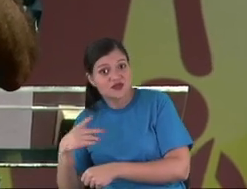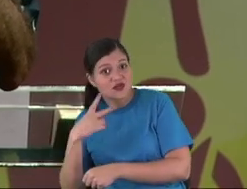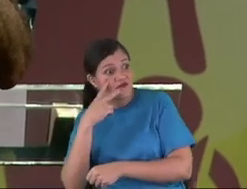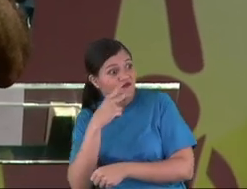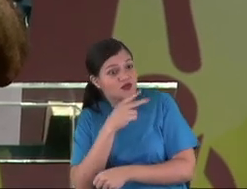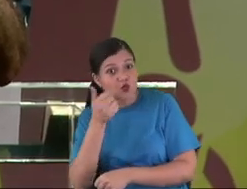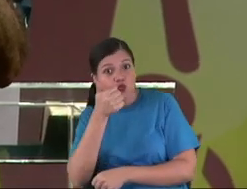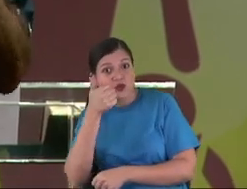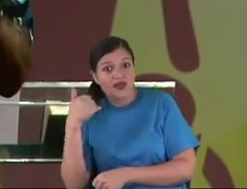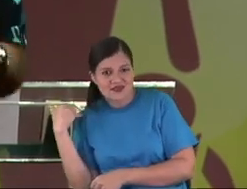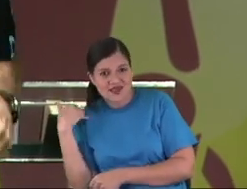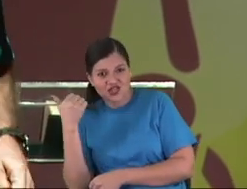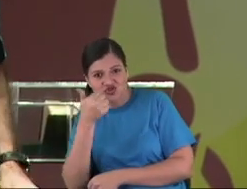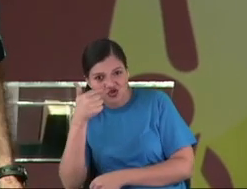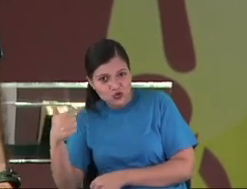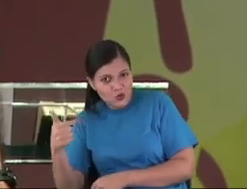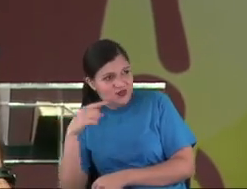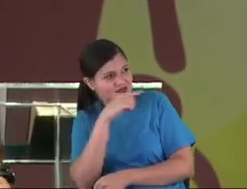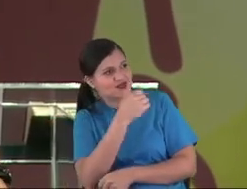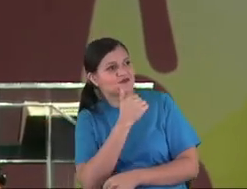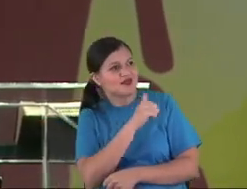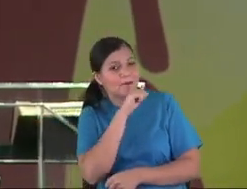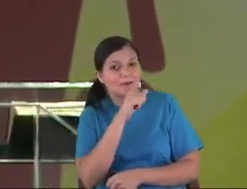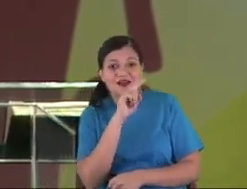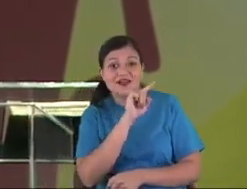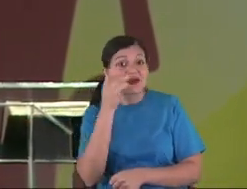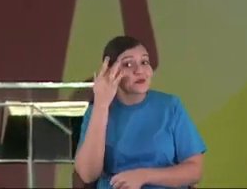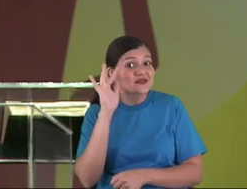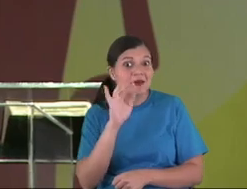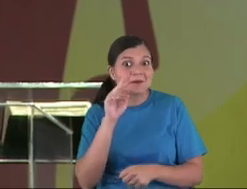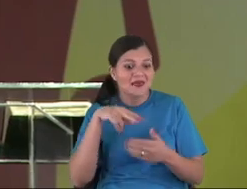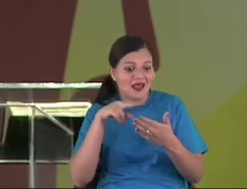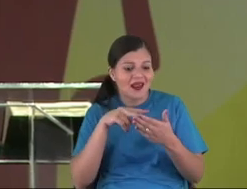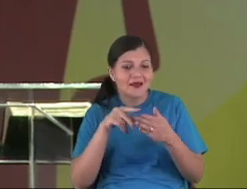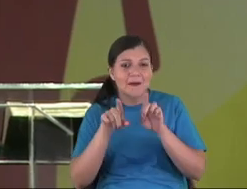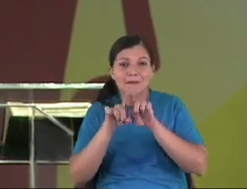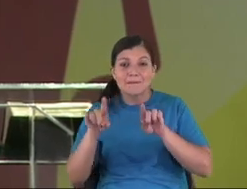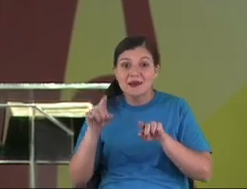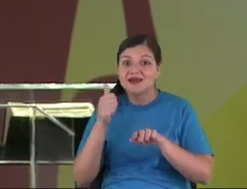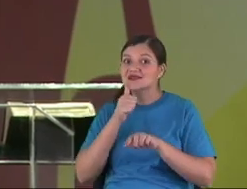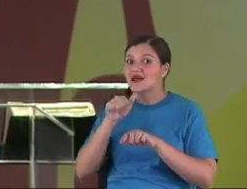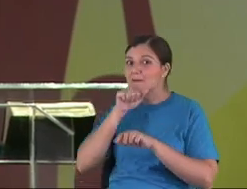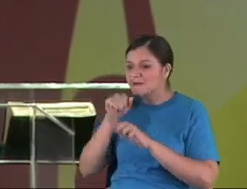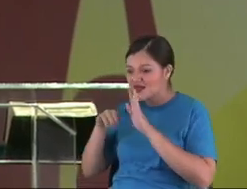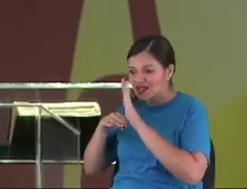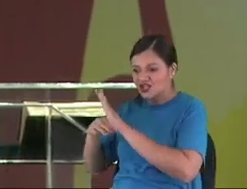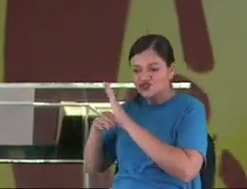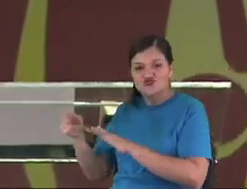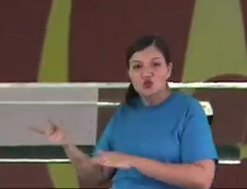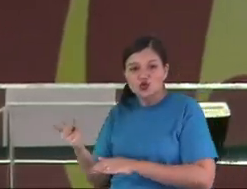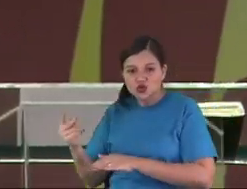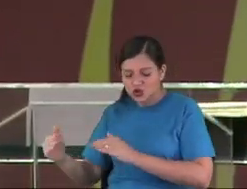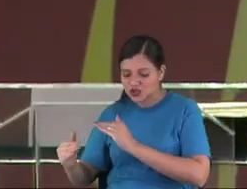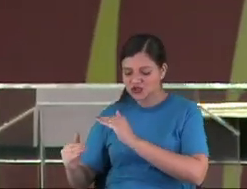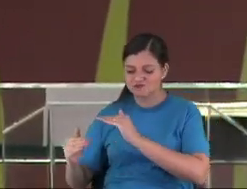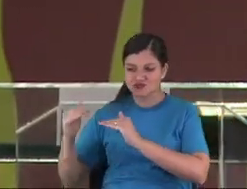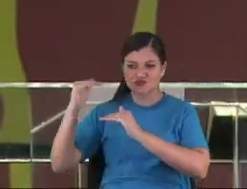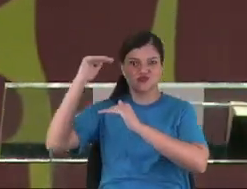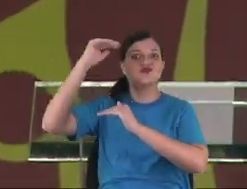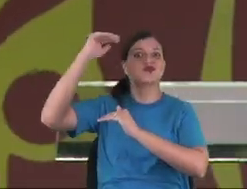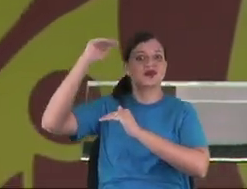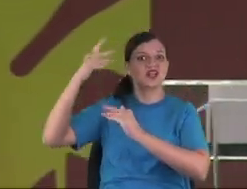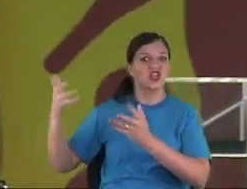when they were 12, they did can read, but they now are multimillionary.